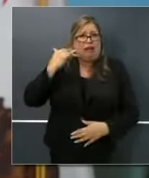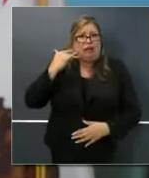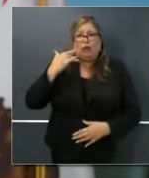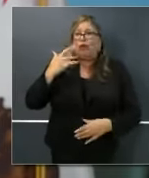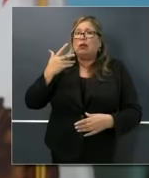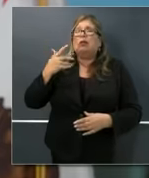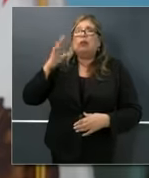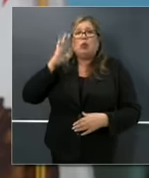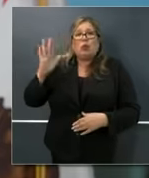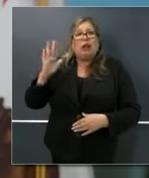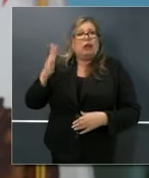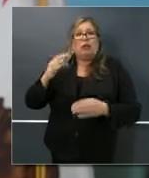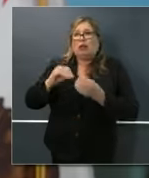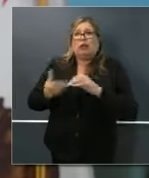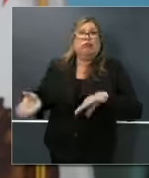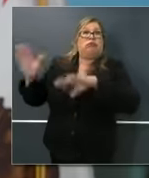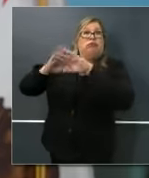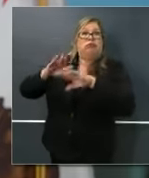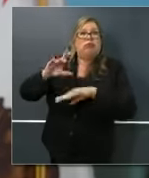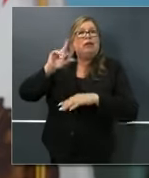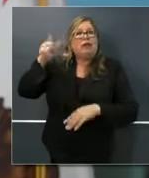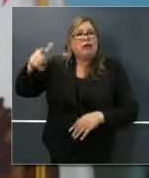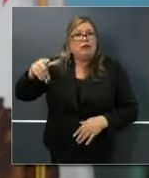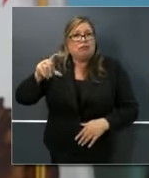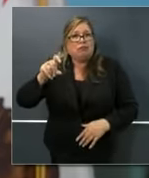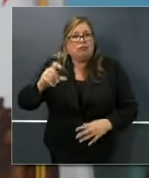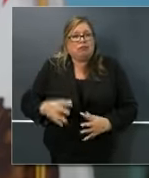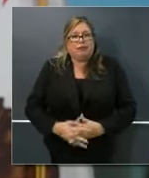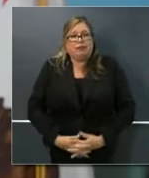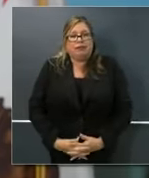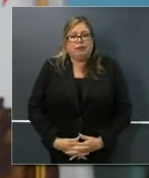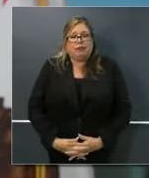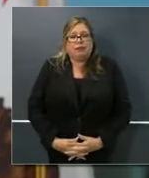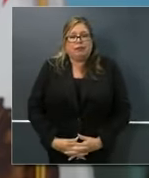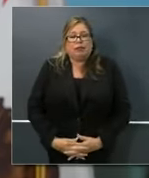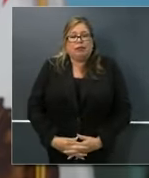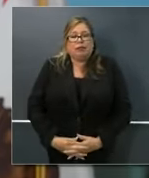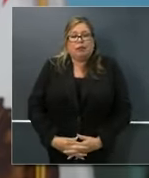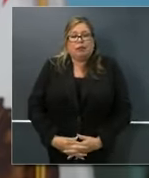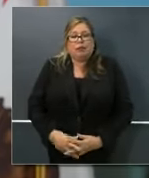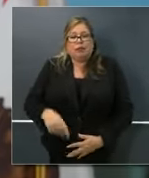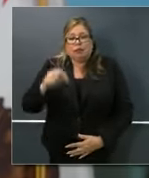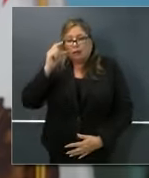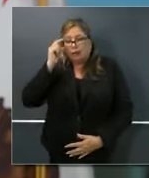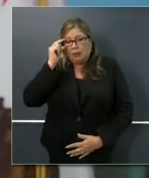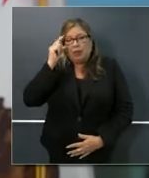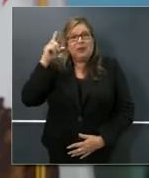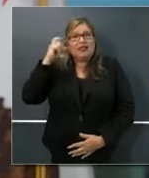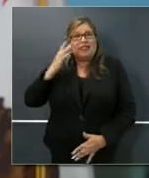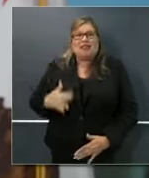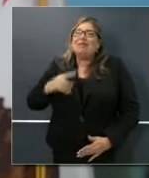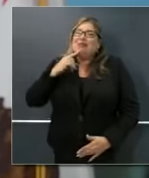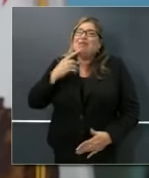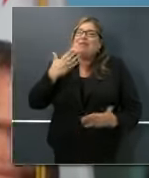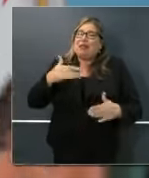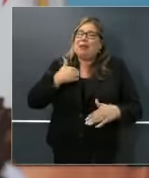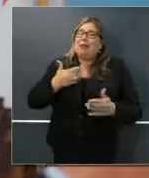a very thoughtful response through the expertise and lens of Dr. Galley.